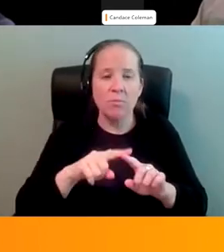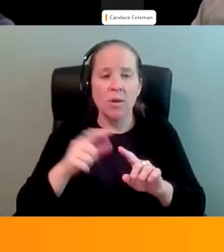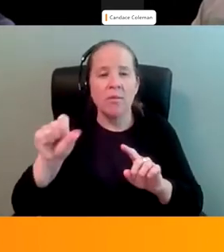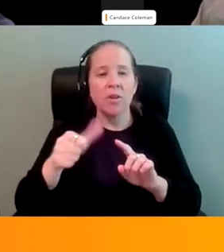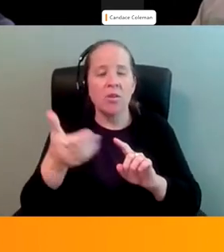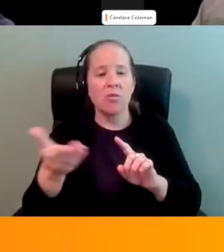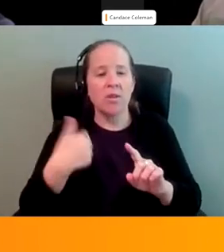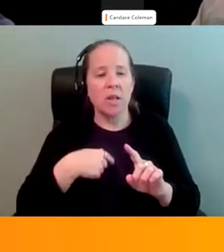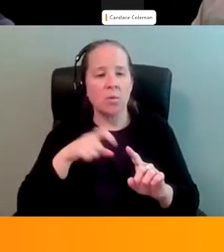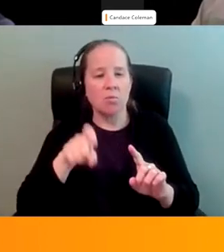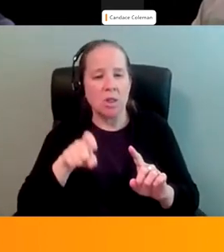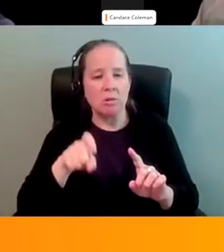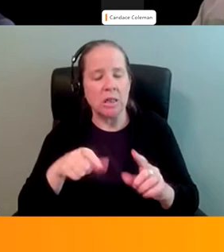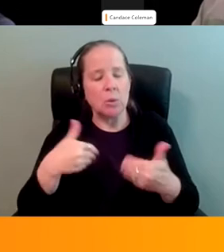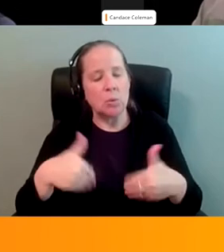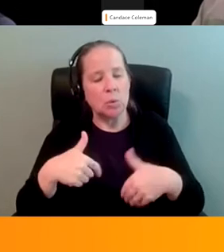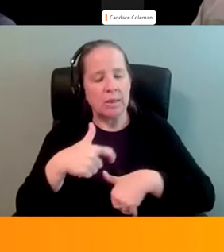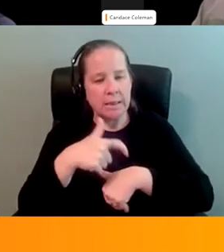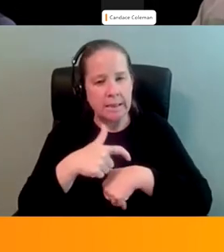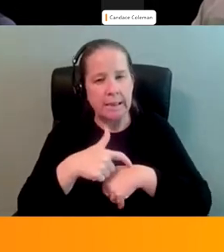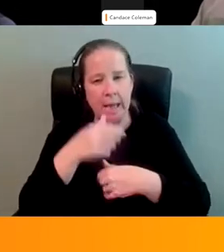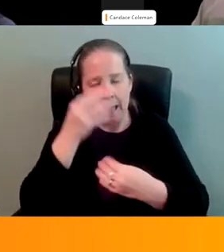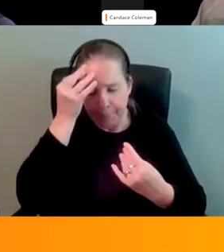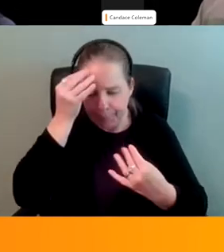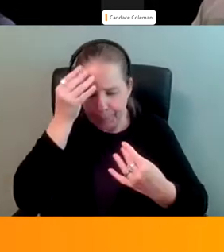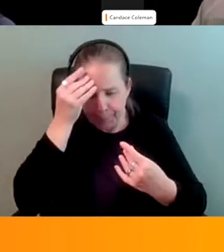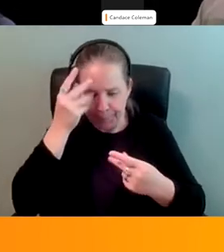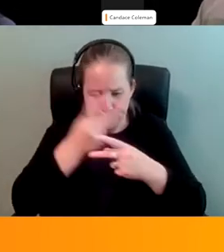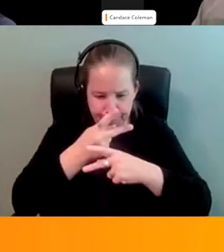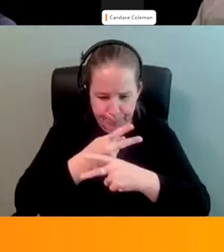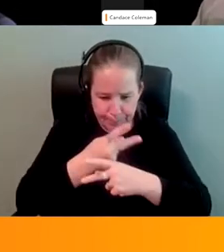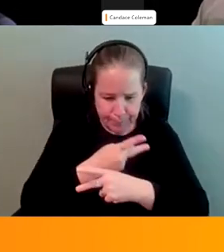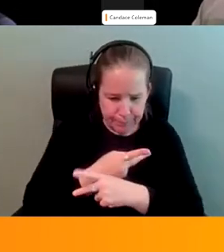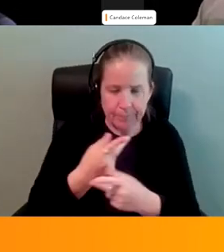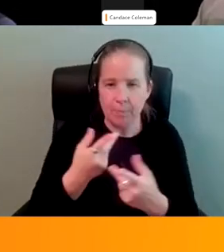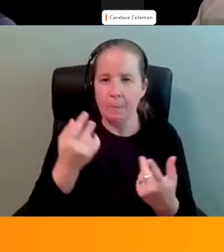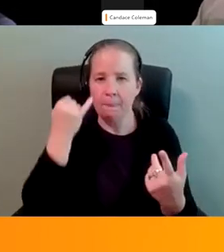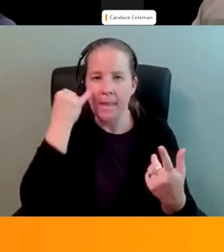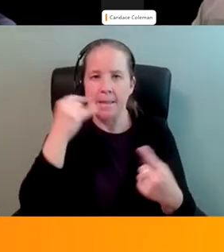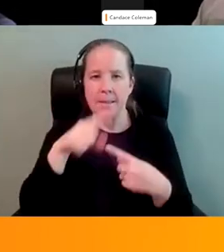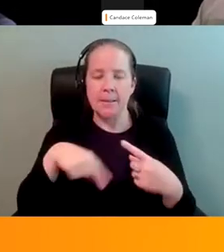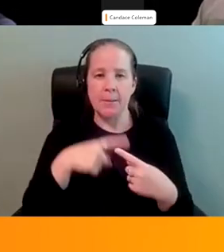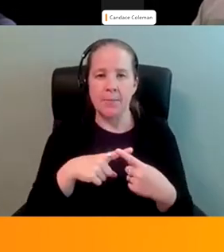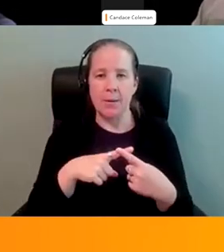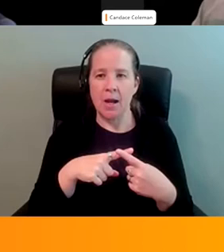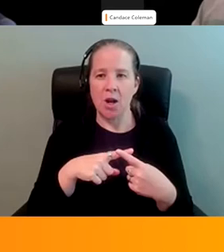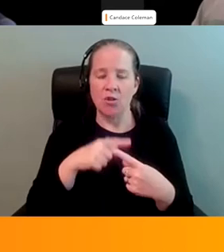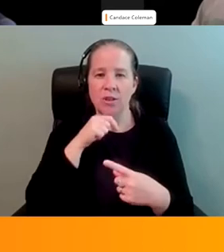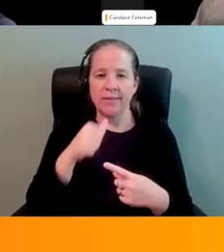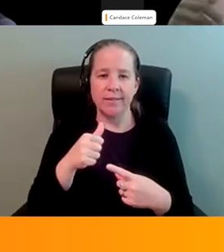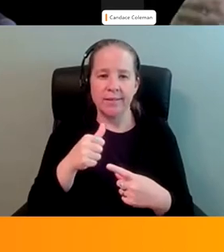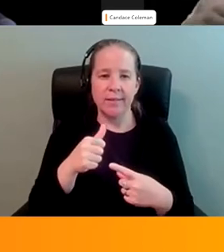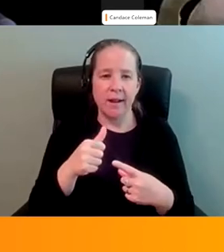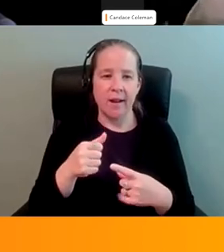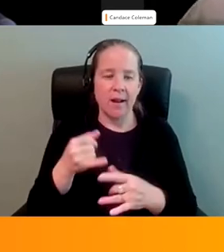that we really, really took time to flesh out is the ideas around not institutionalizing people